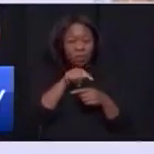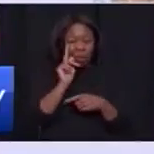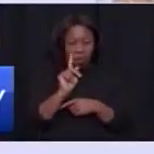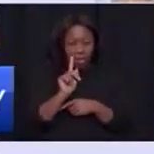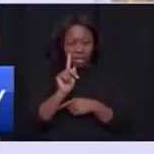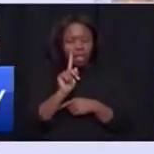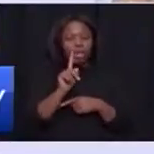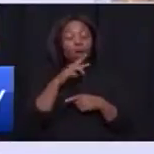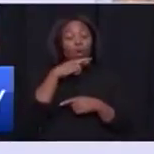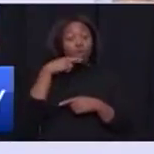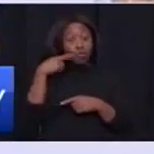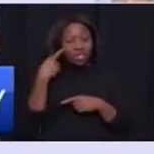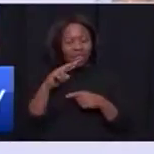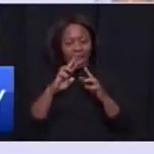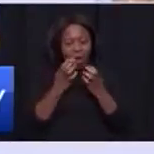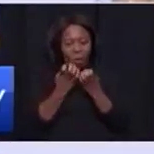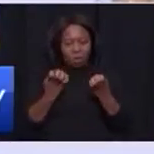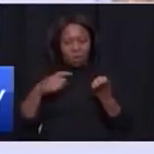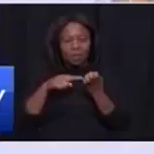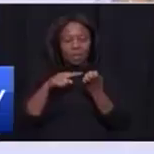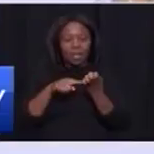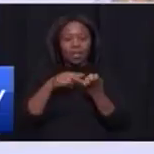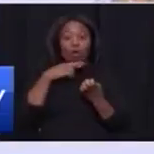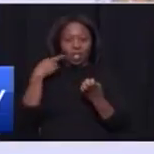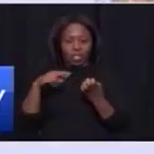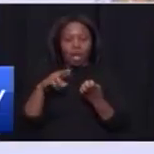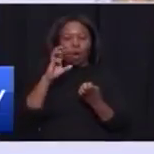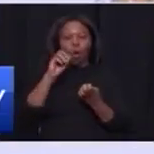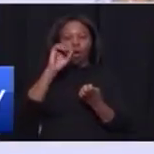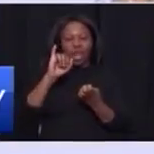equipment manufacturers, OEMs.